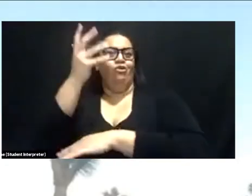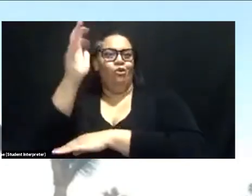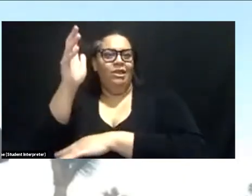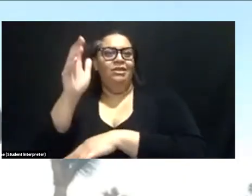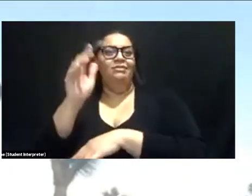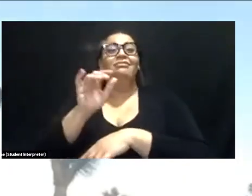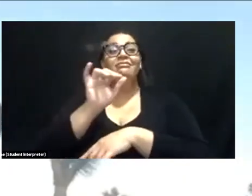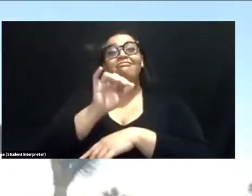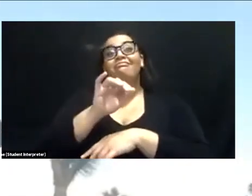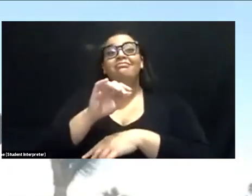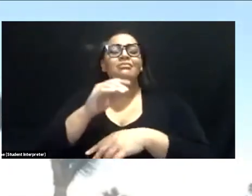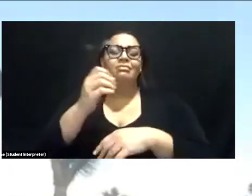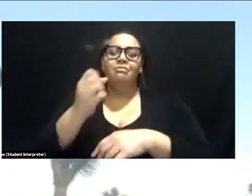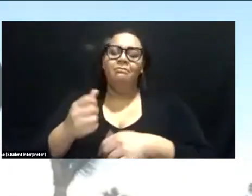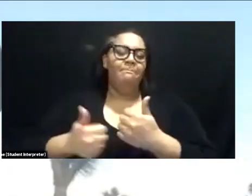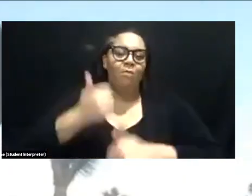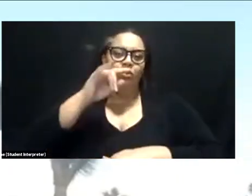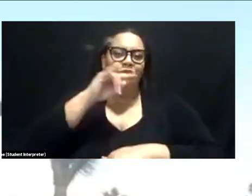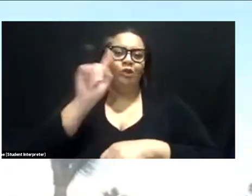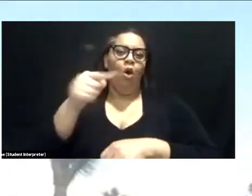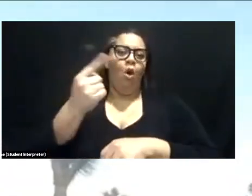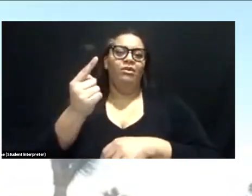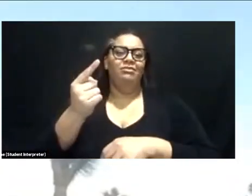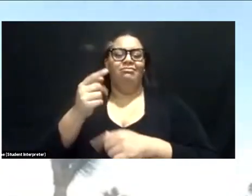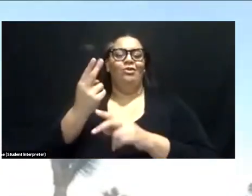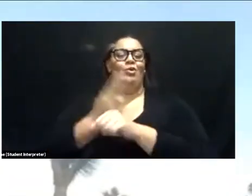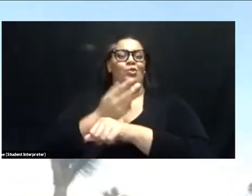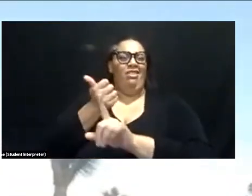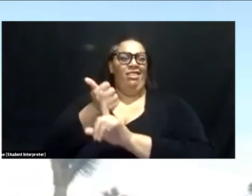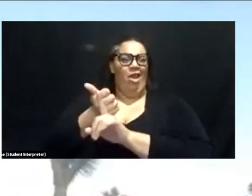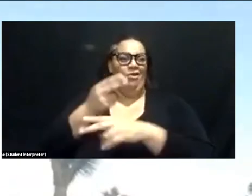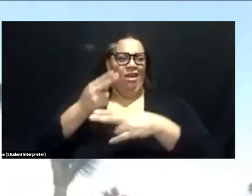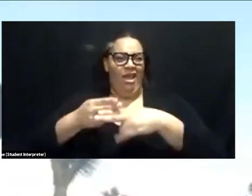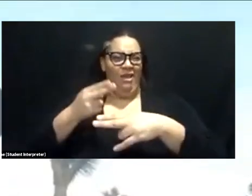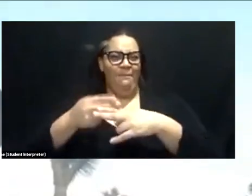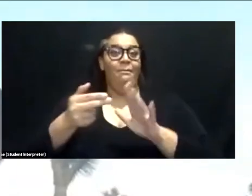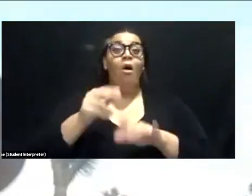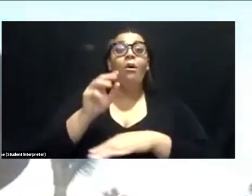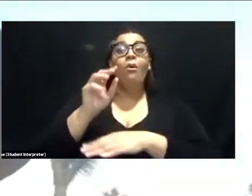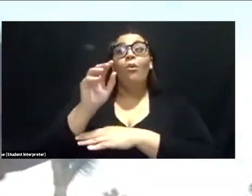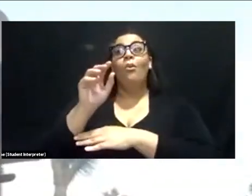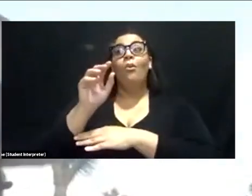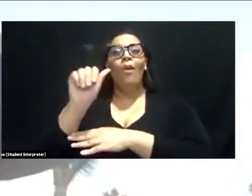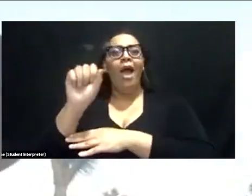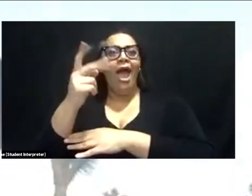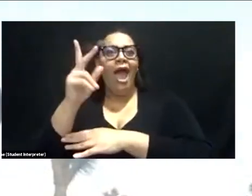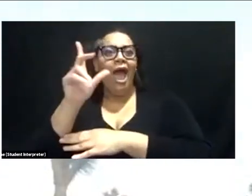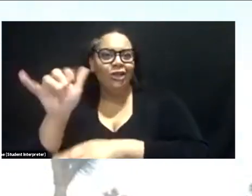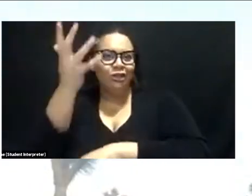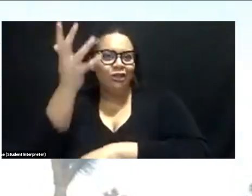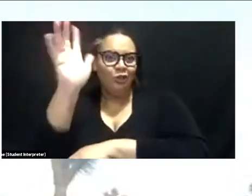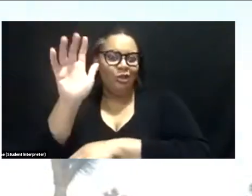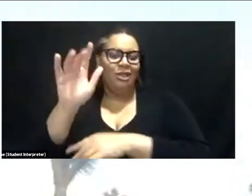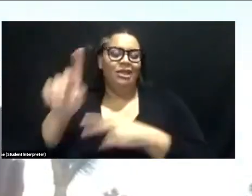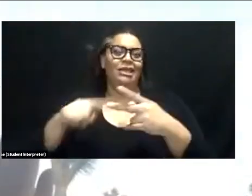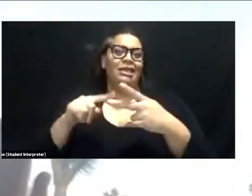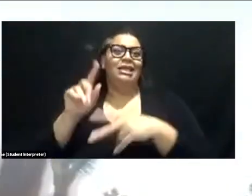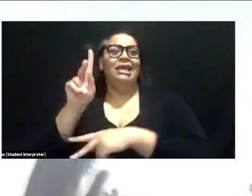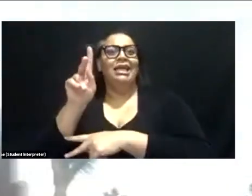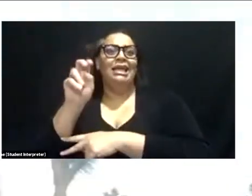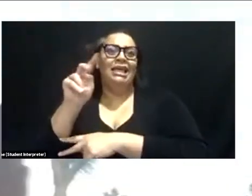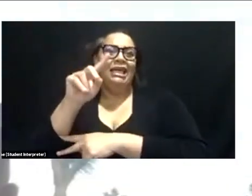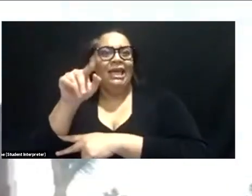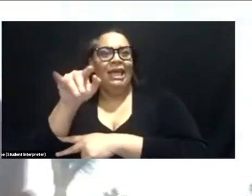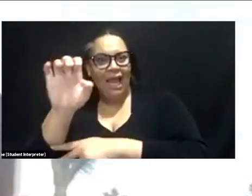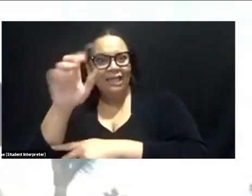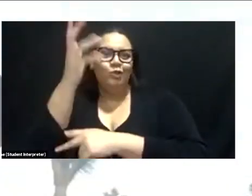Ashley tree, the Stephanie tree, the Mackenzie tree, but you can also think of your own creative thing for it. The scientific name yucca brevifolia just,